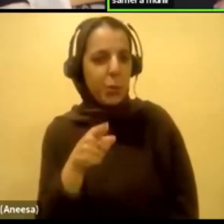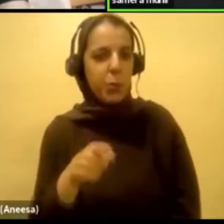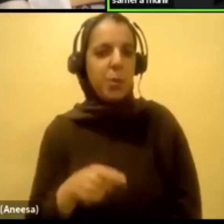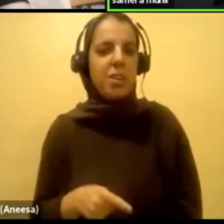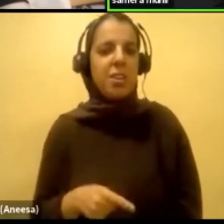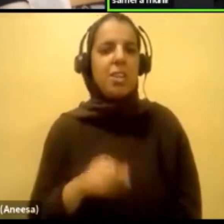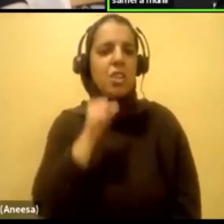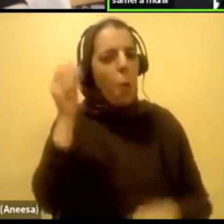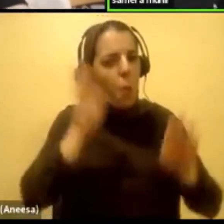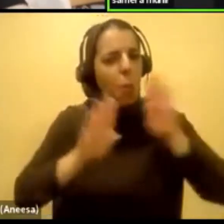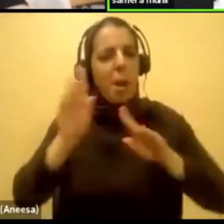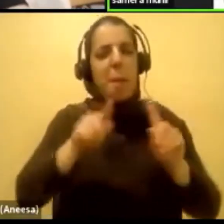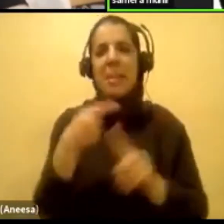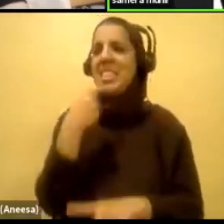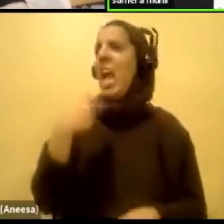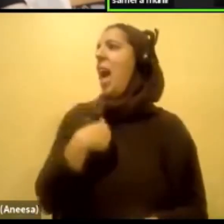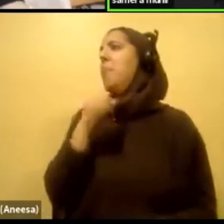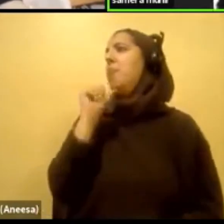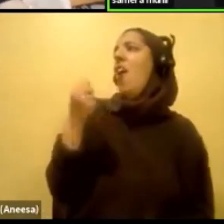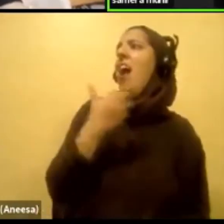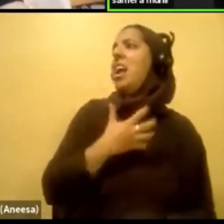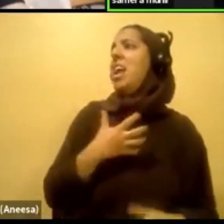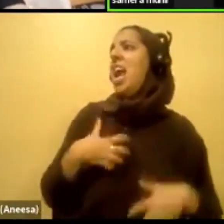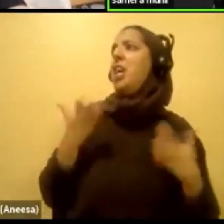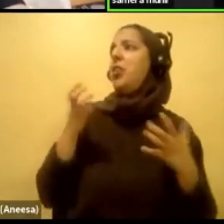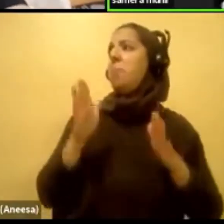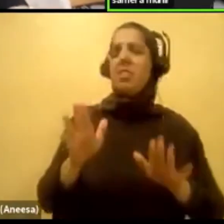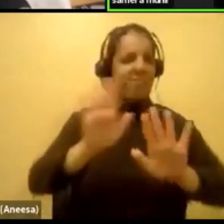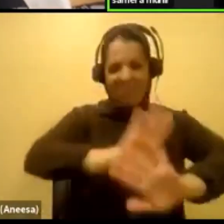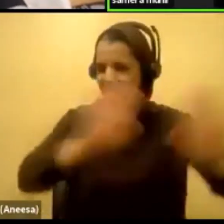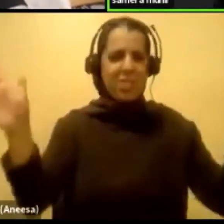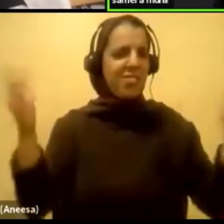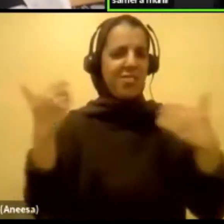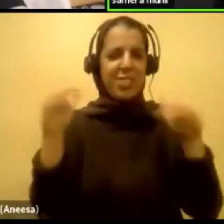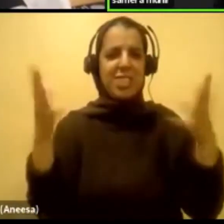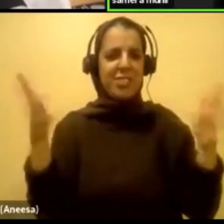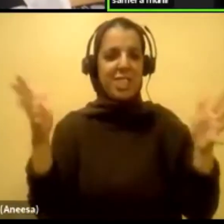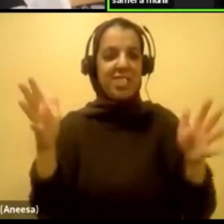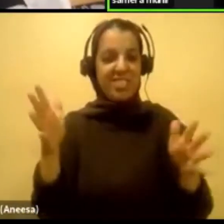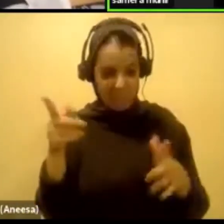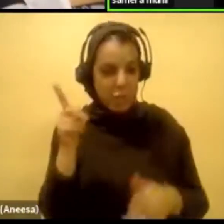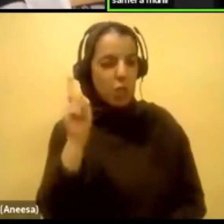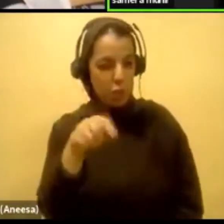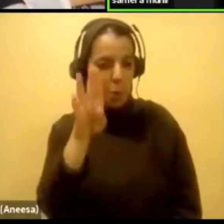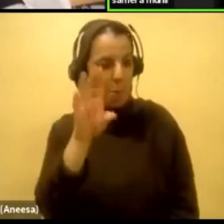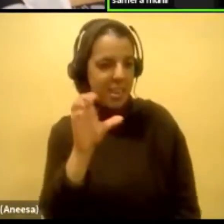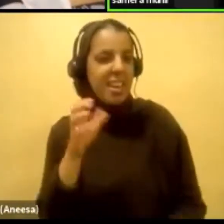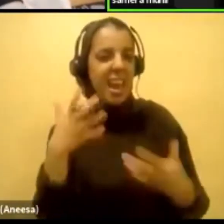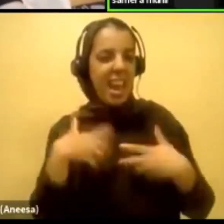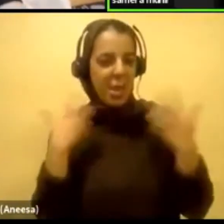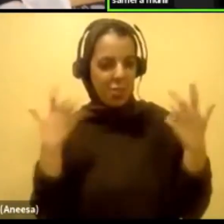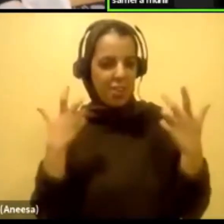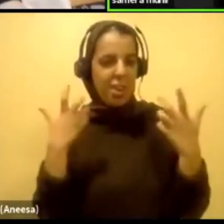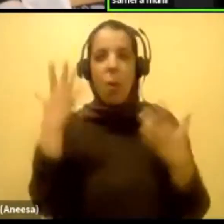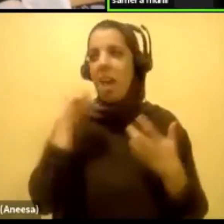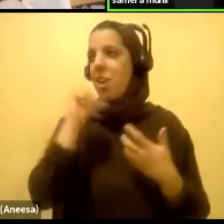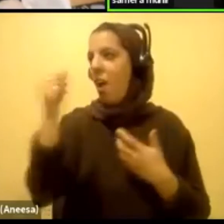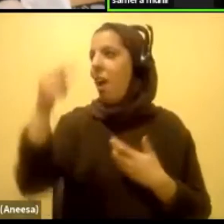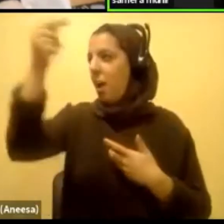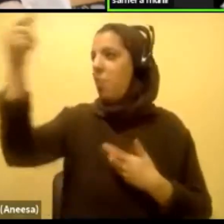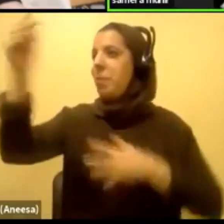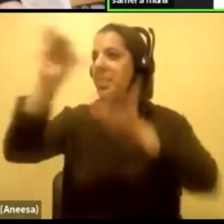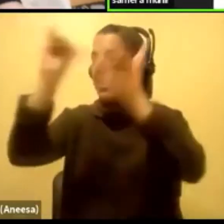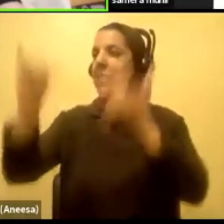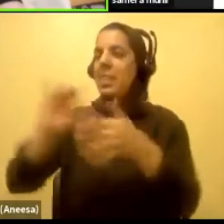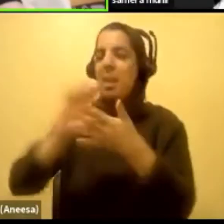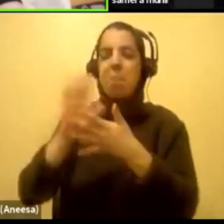Don't worry about saying that. No, I don't want to hear that from you anymore. But yeah, I am angry. How about you make things easier for me so I don't have to get angry